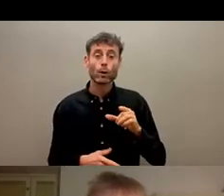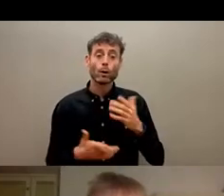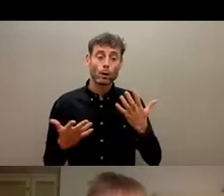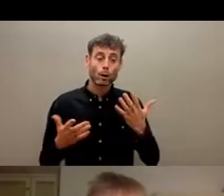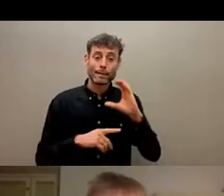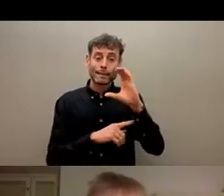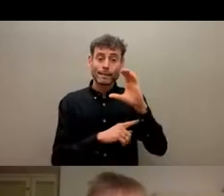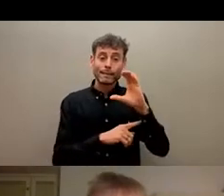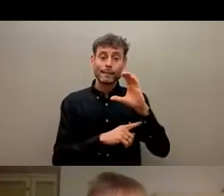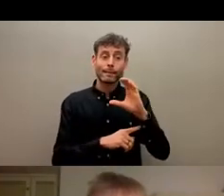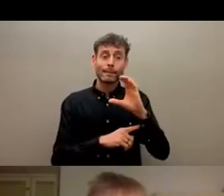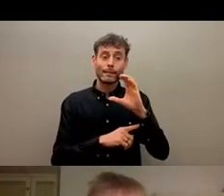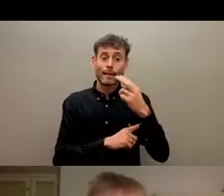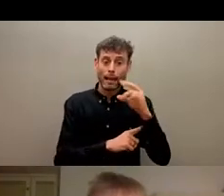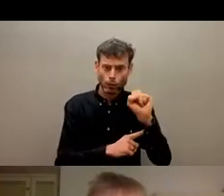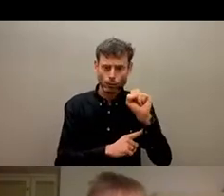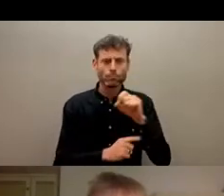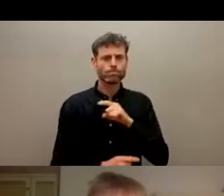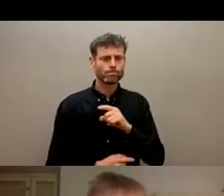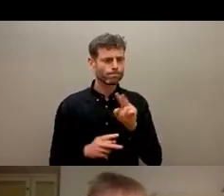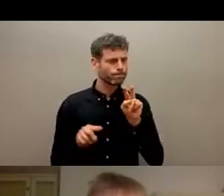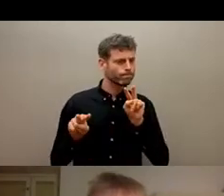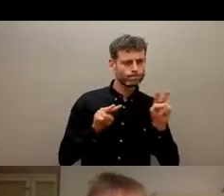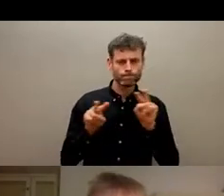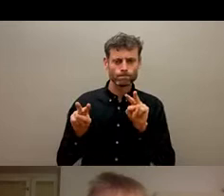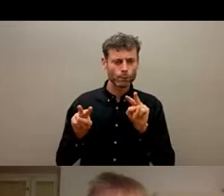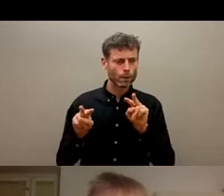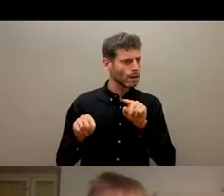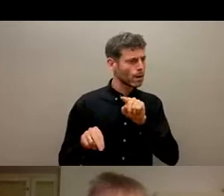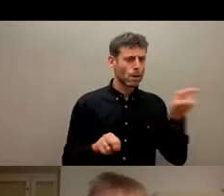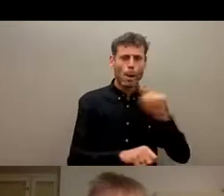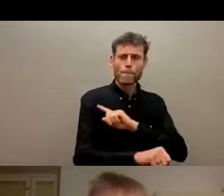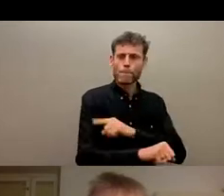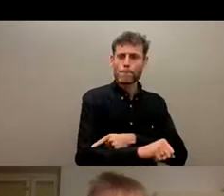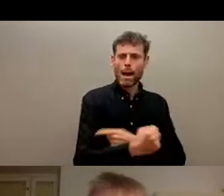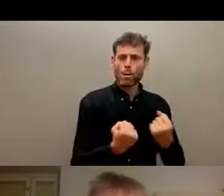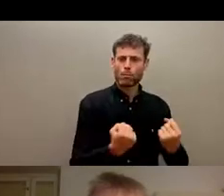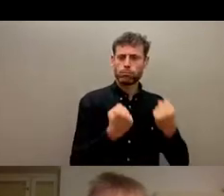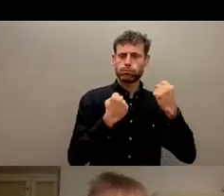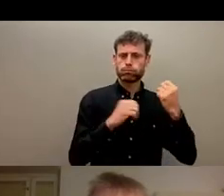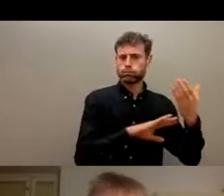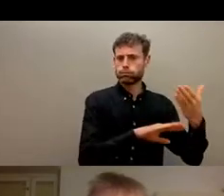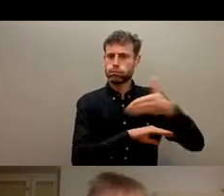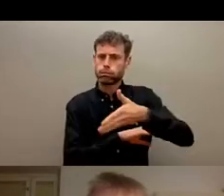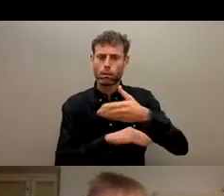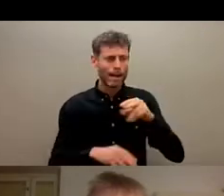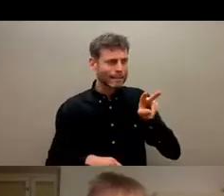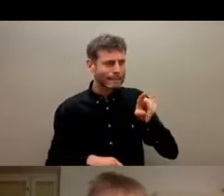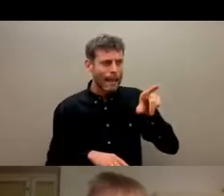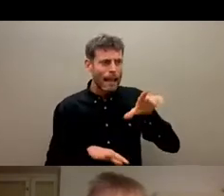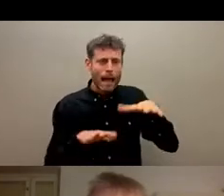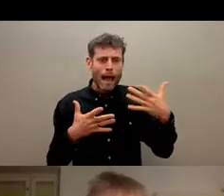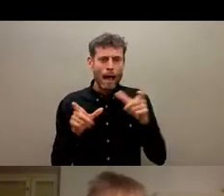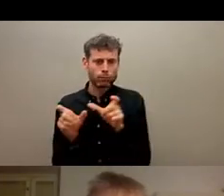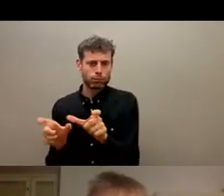as a, as an indices that they are reporting back on that. Yeah. I don't know if anyone else has any comments